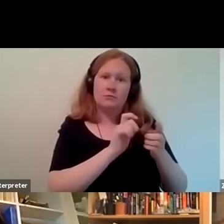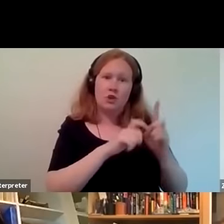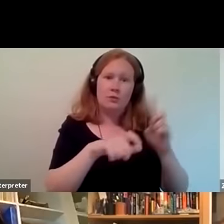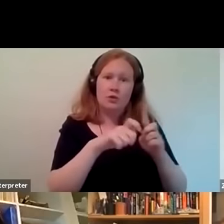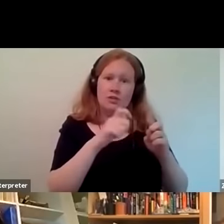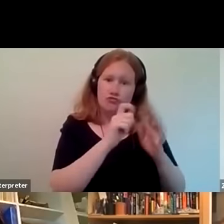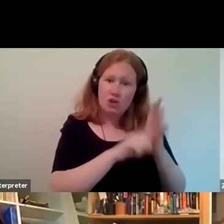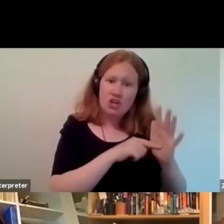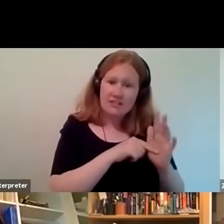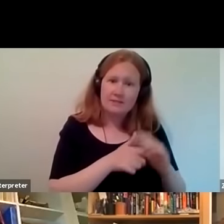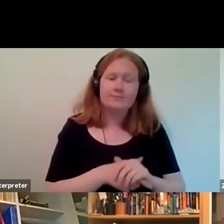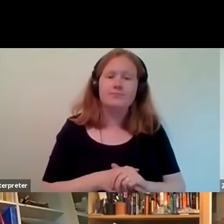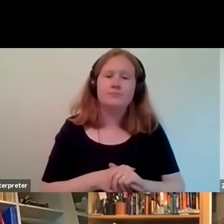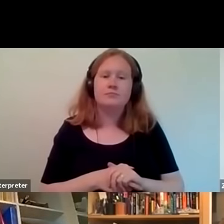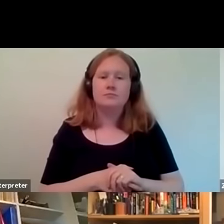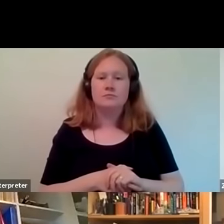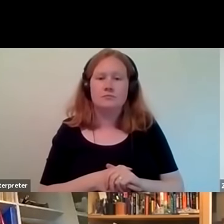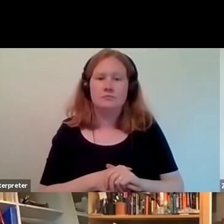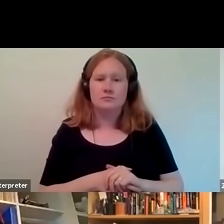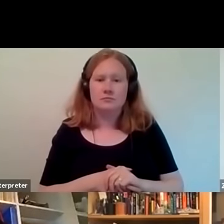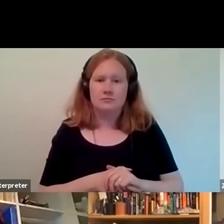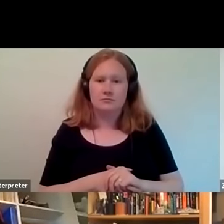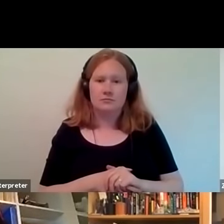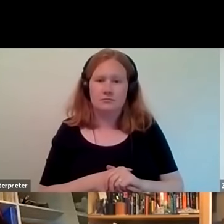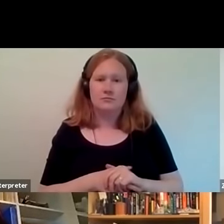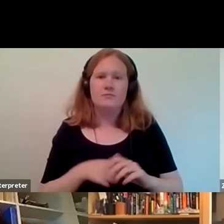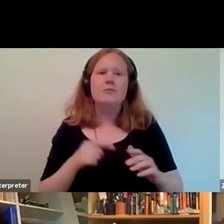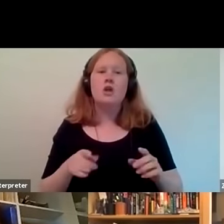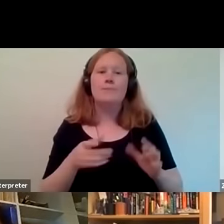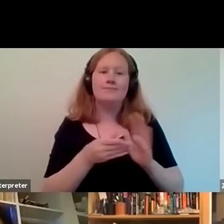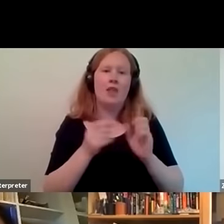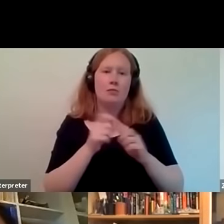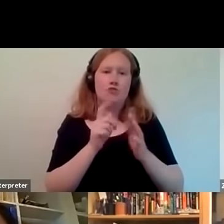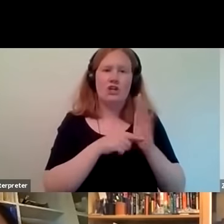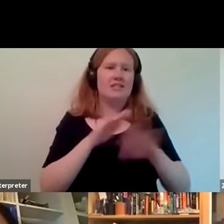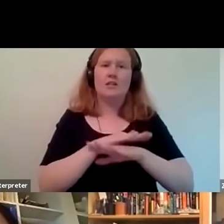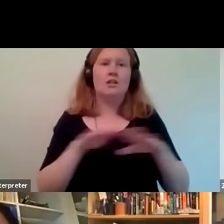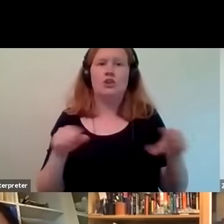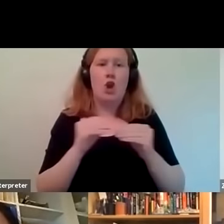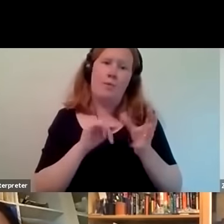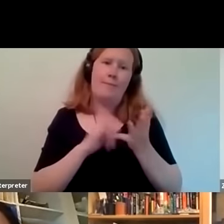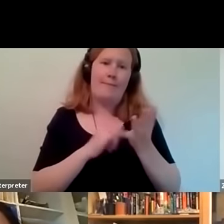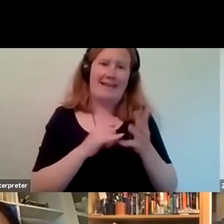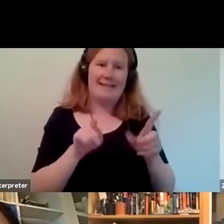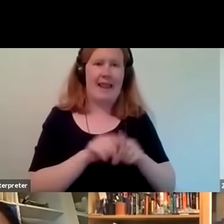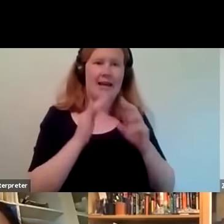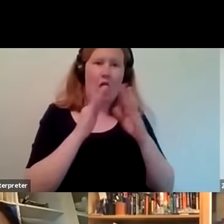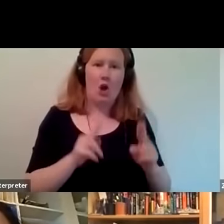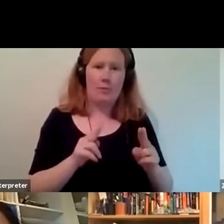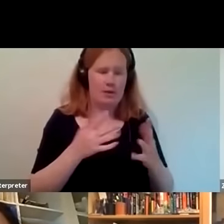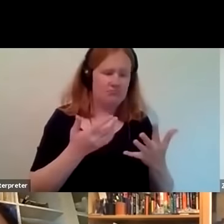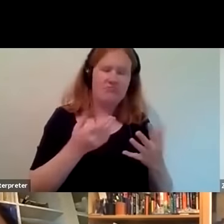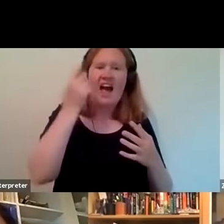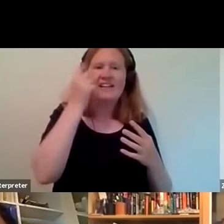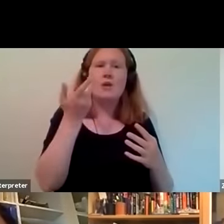so i suppose to say the first thing is with with no with no base at home and the reason why the idea came around is when we were developing the